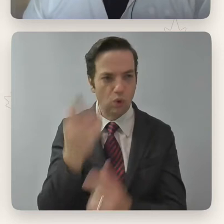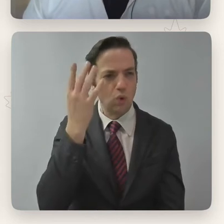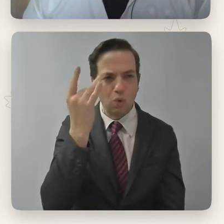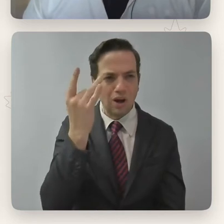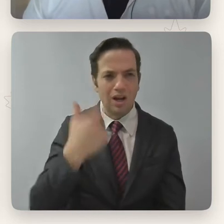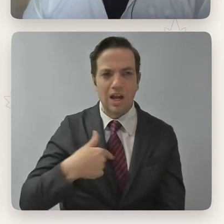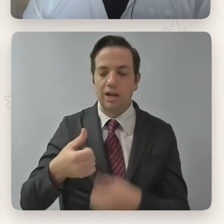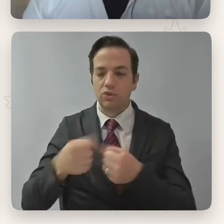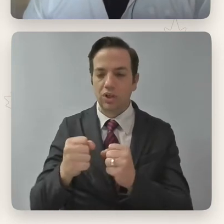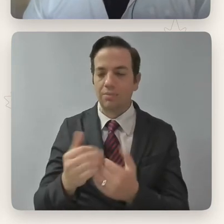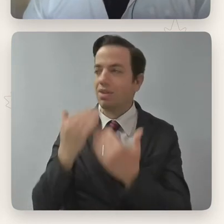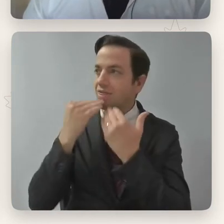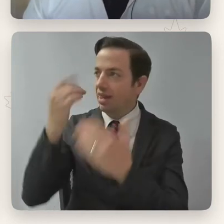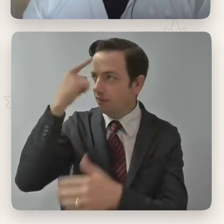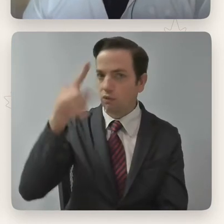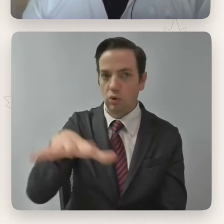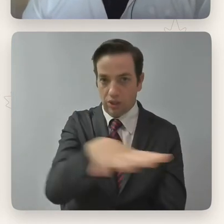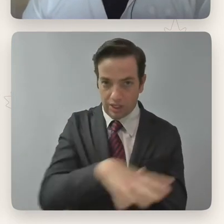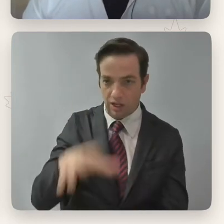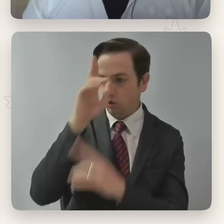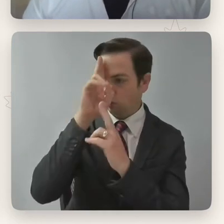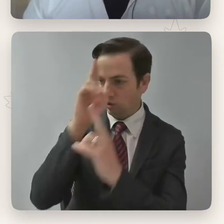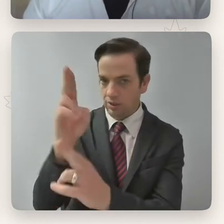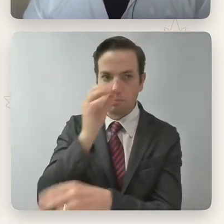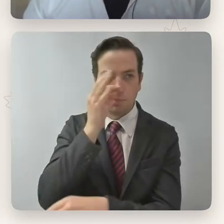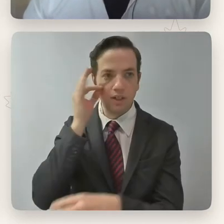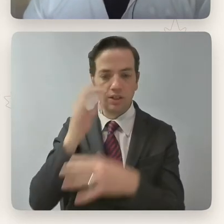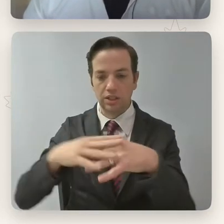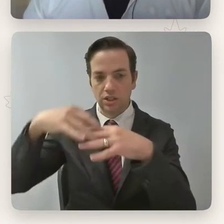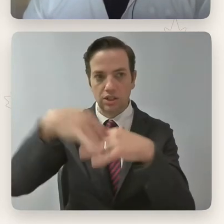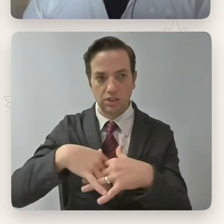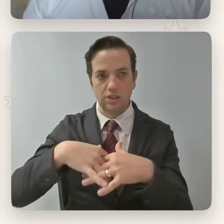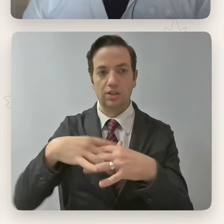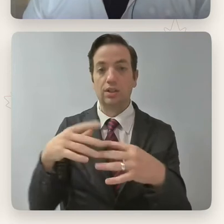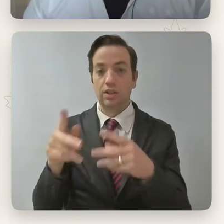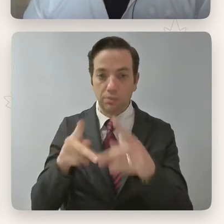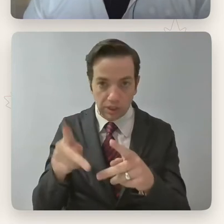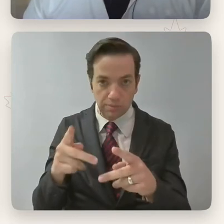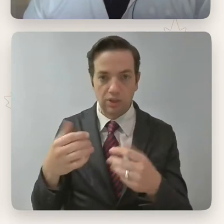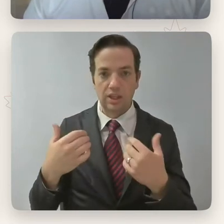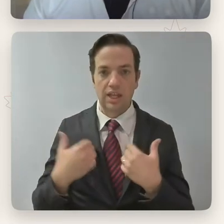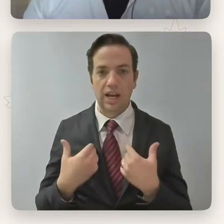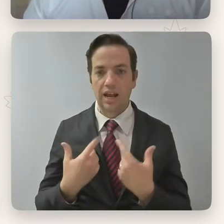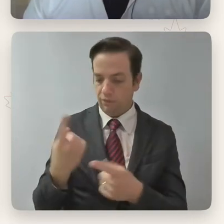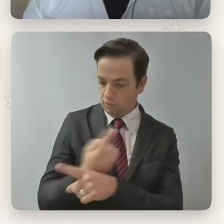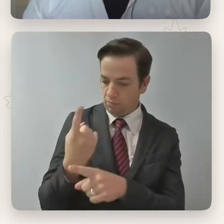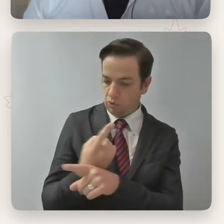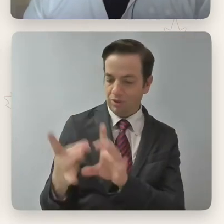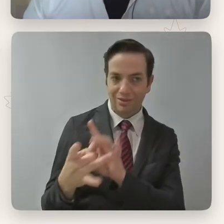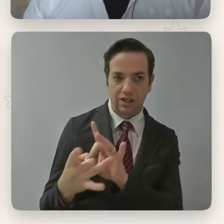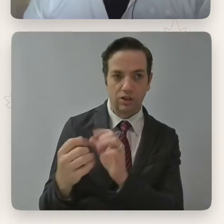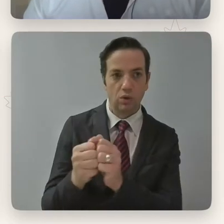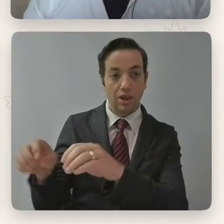gratitude for the land and also to pay respect to the lineage of indigenous peoples who have lived in right relations with this land for thousands of years.